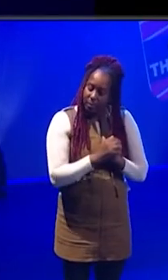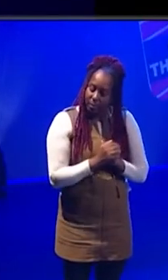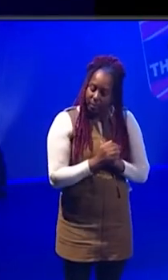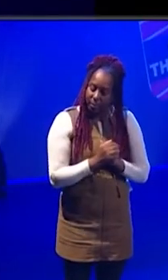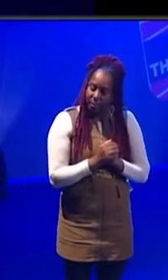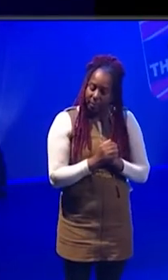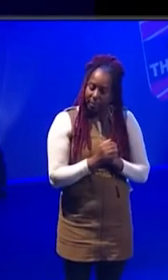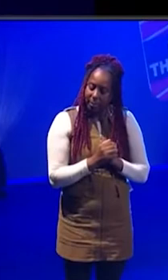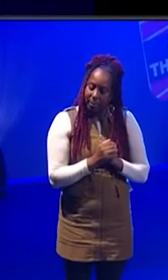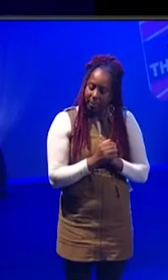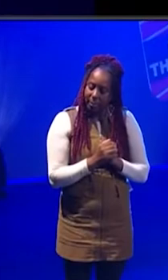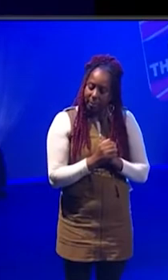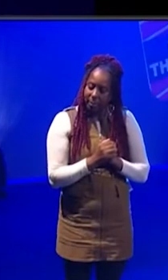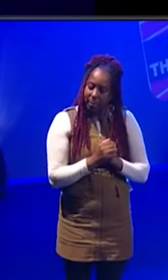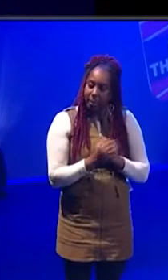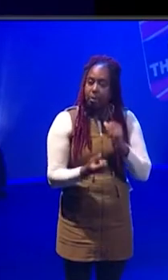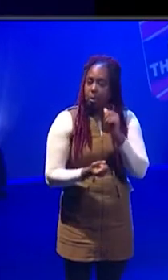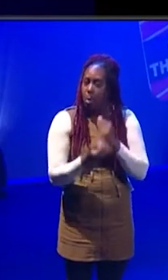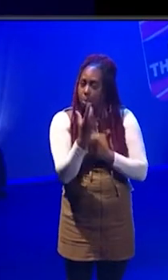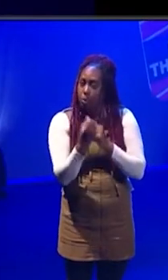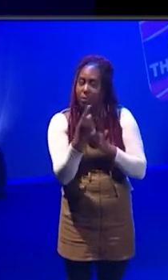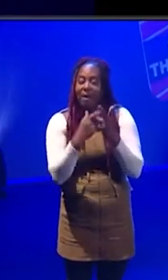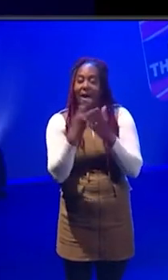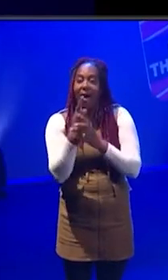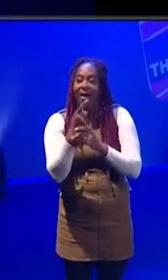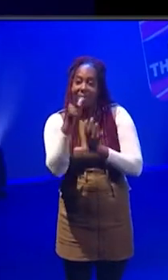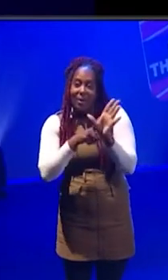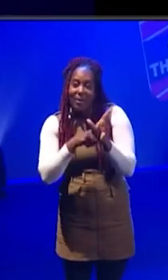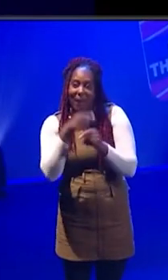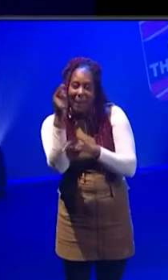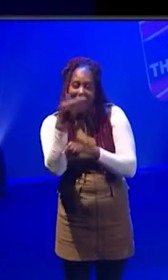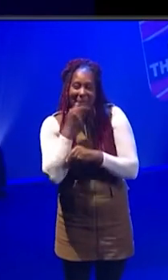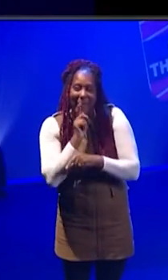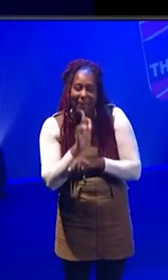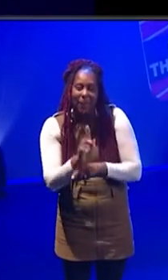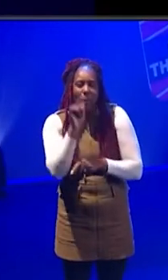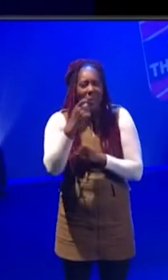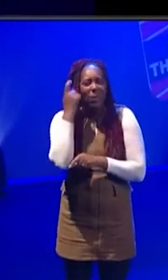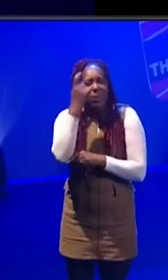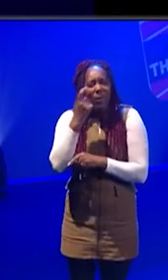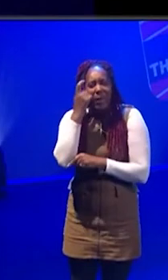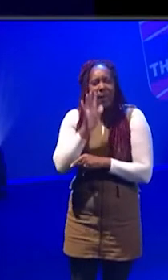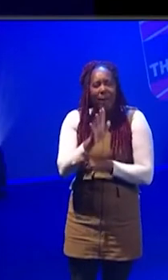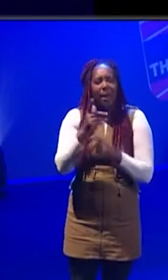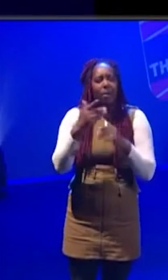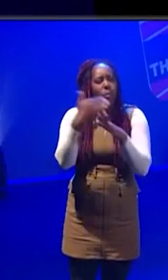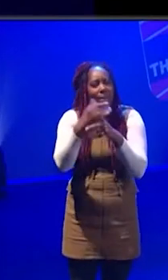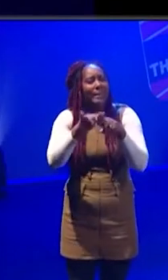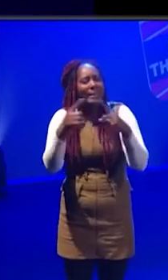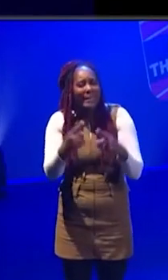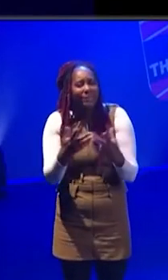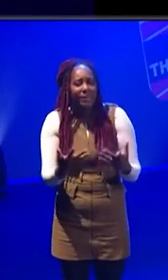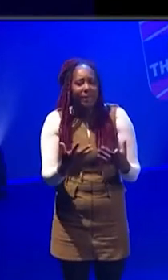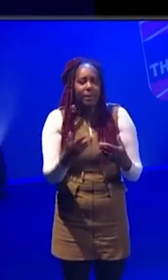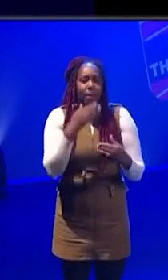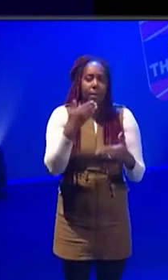There are opportunities for other people. And you're absolutely right. The industry needs to think about working differently so that we